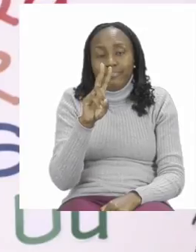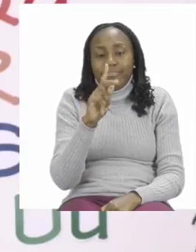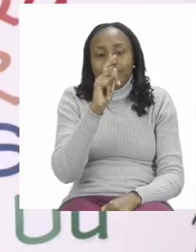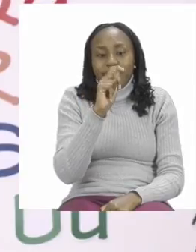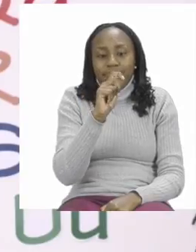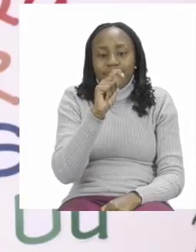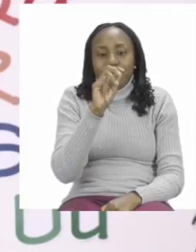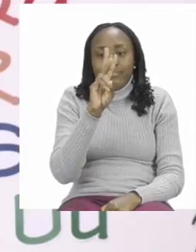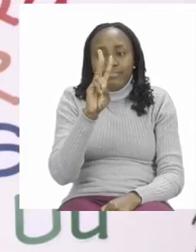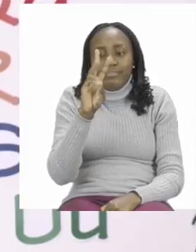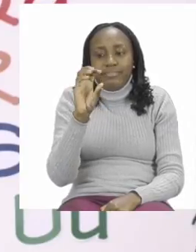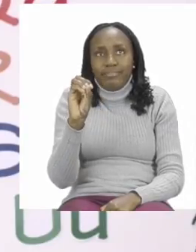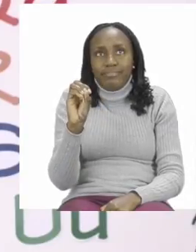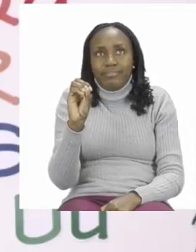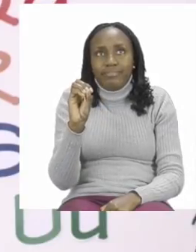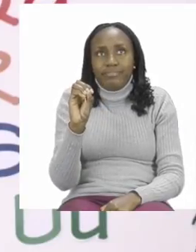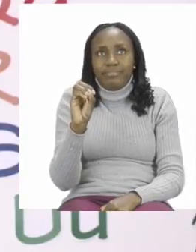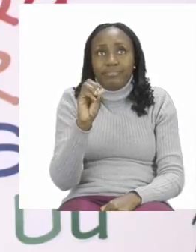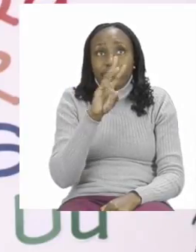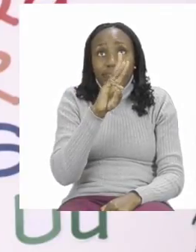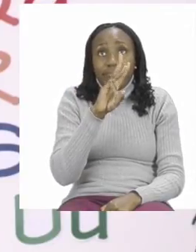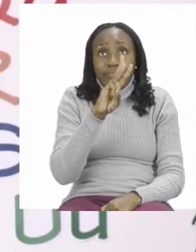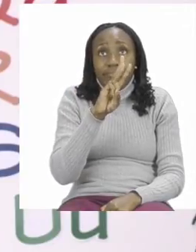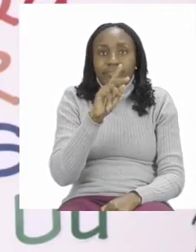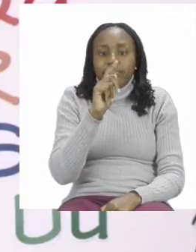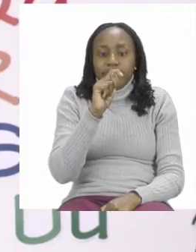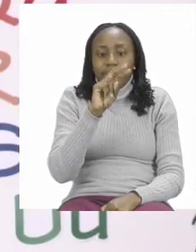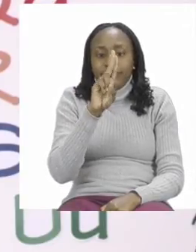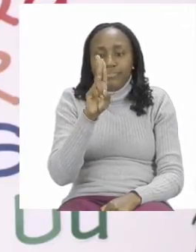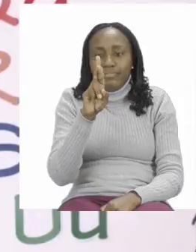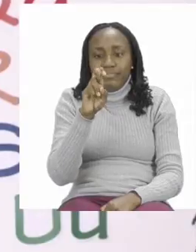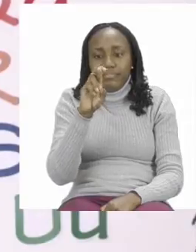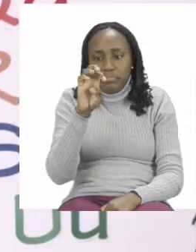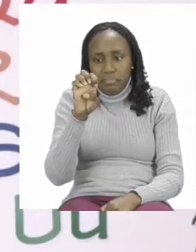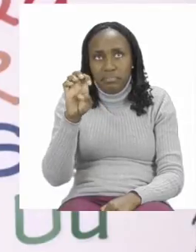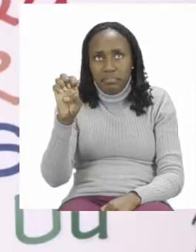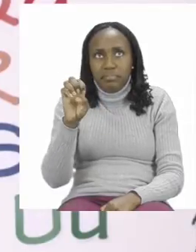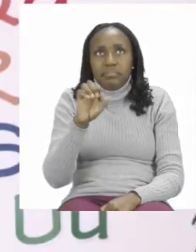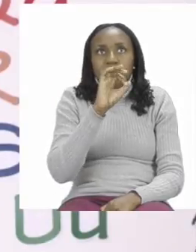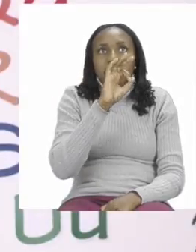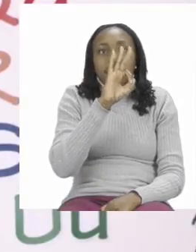The next one after that is three, four,